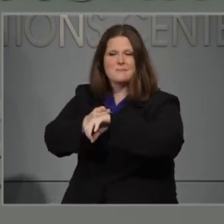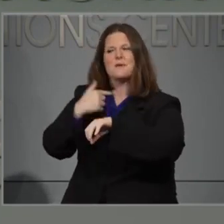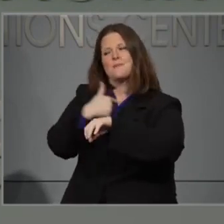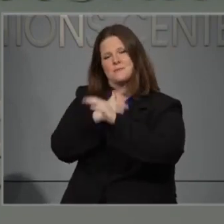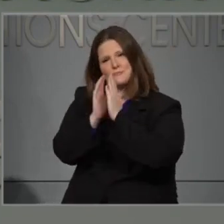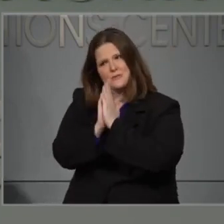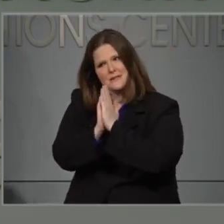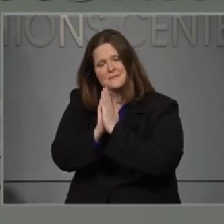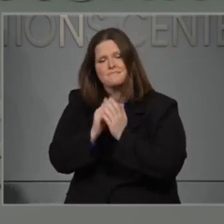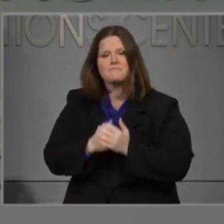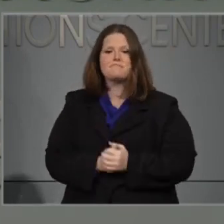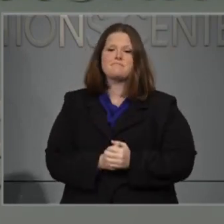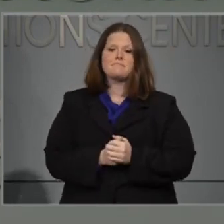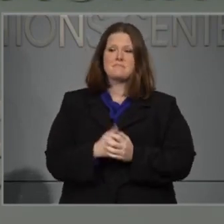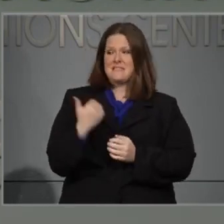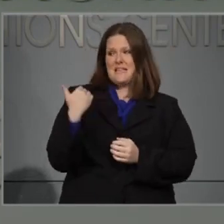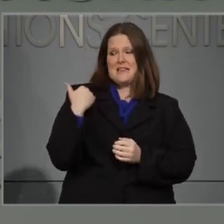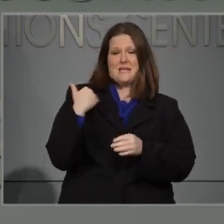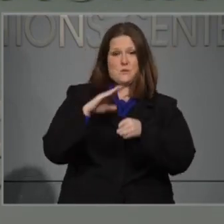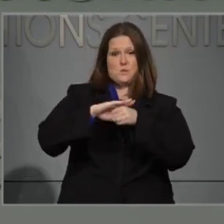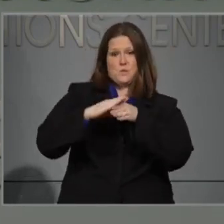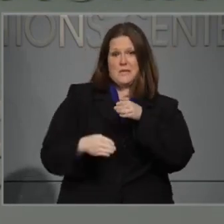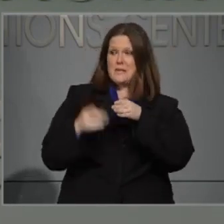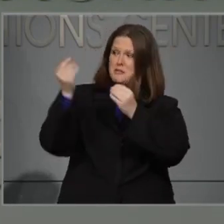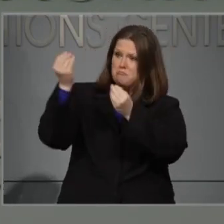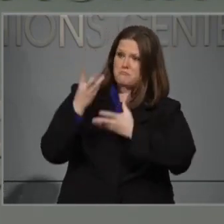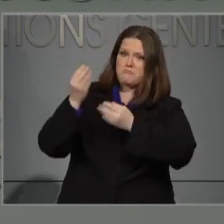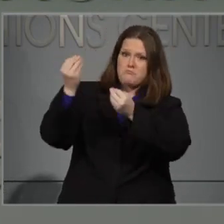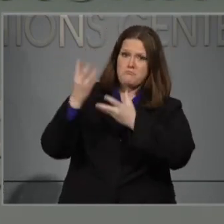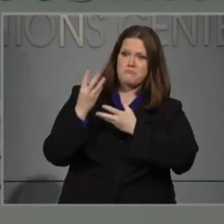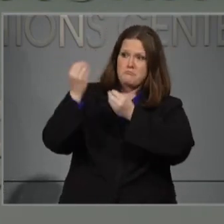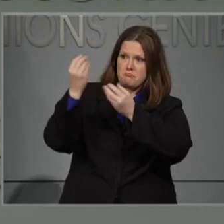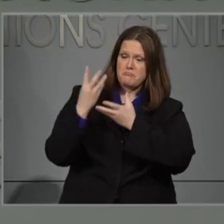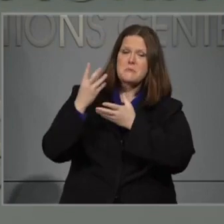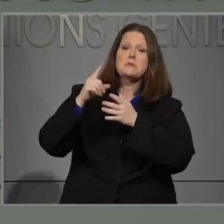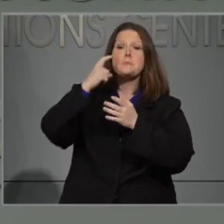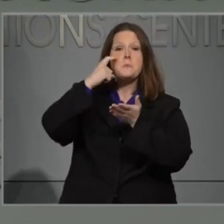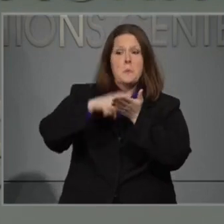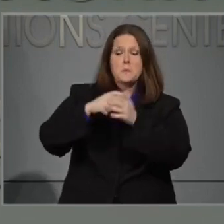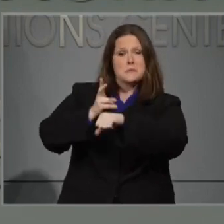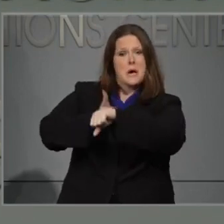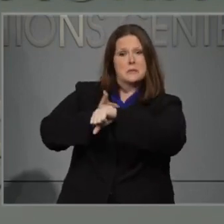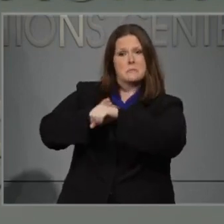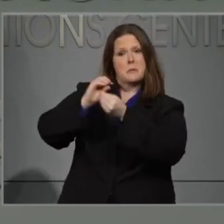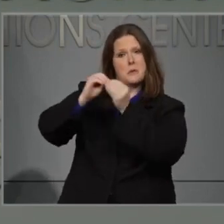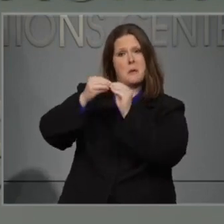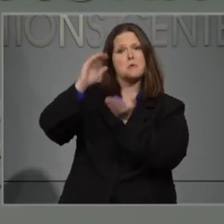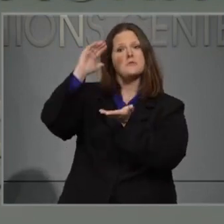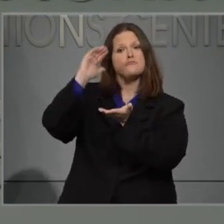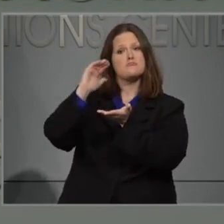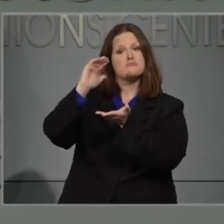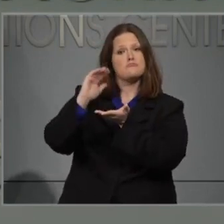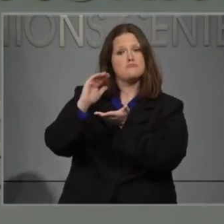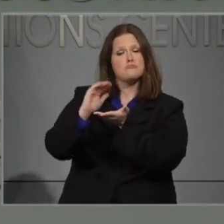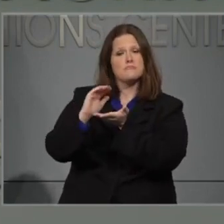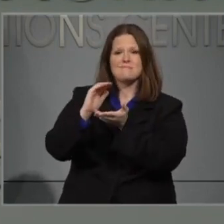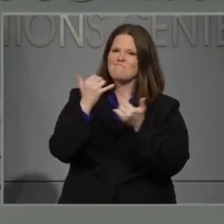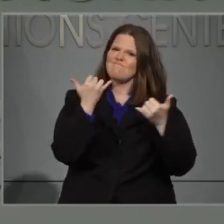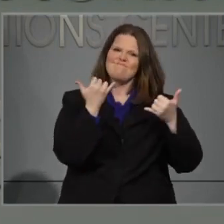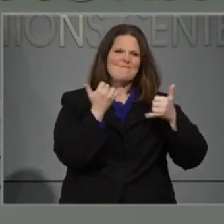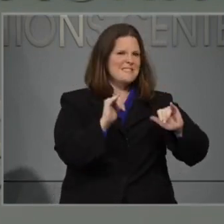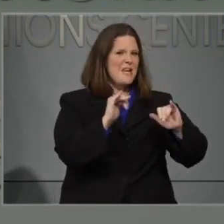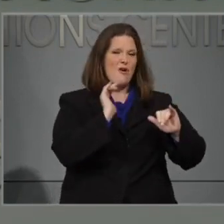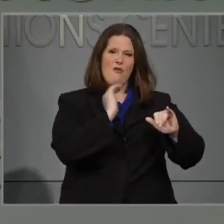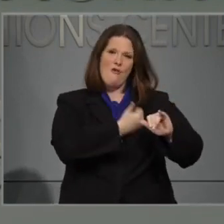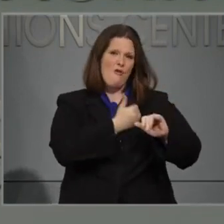a weekend when the actual reporting of cases and hospitalizations slows down a bit, we continue to see record-high case